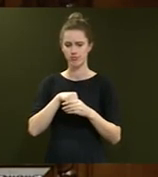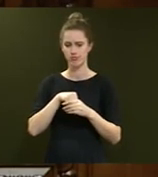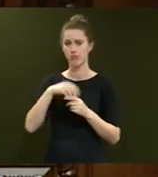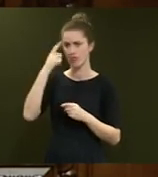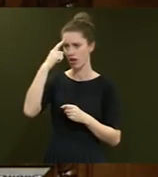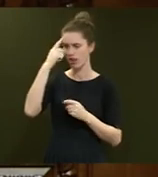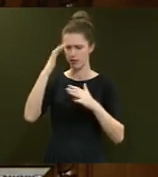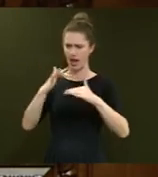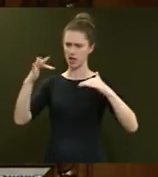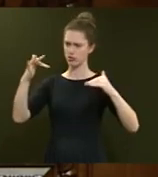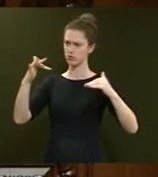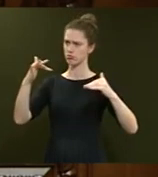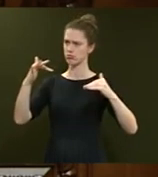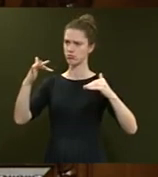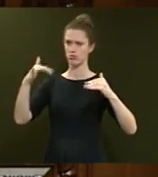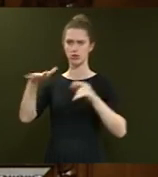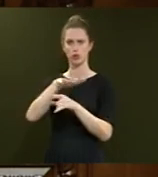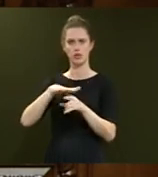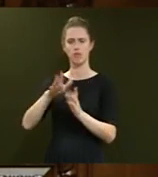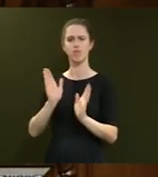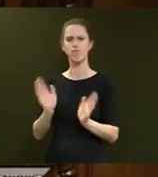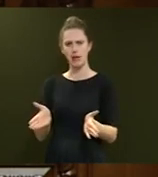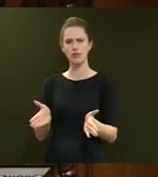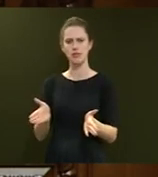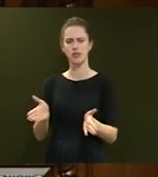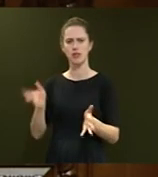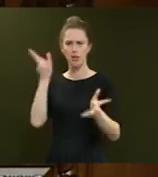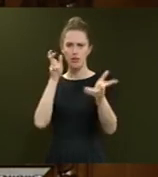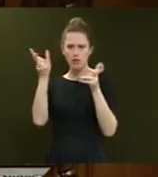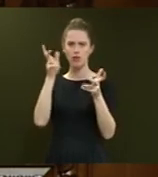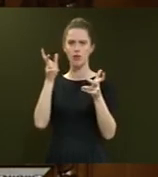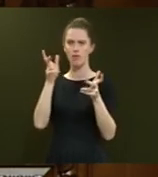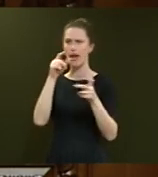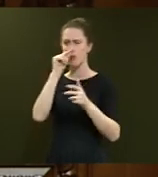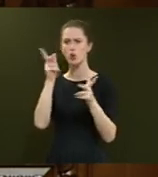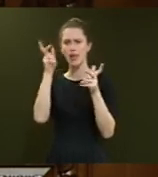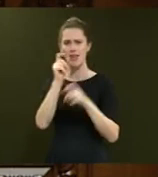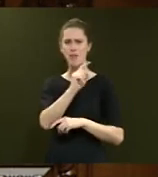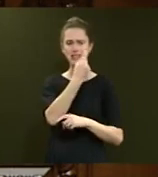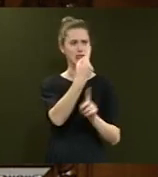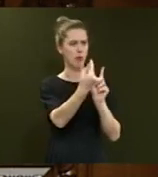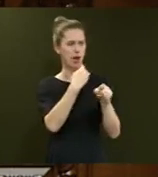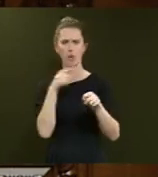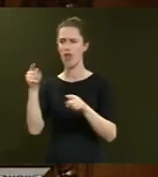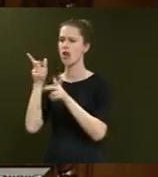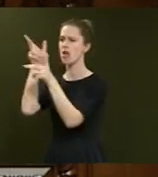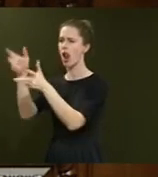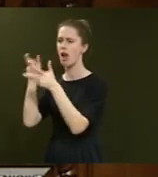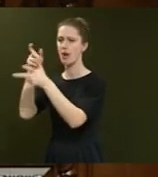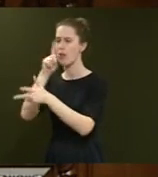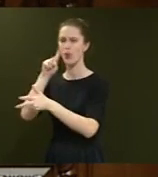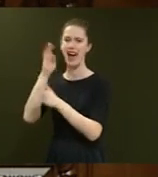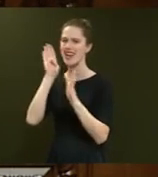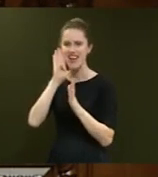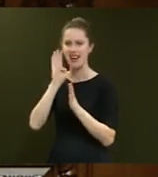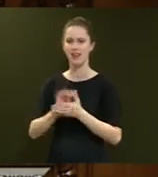think the House owes it in these circumstances to hear them... Well, to be able to hear the Minister and with that sort of yelling, people won't.